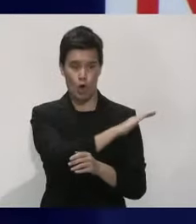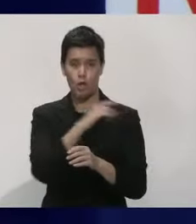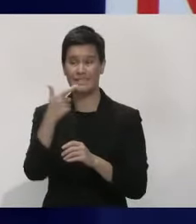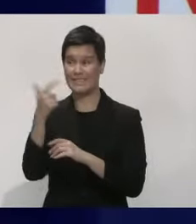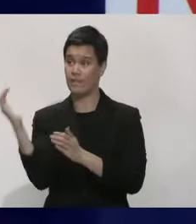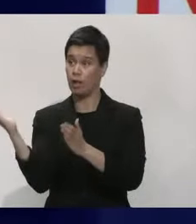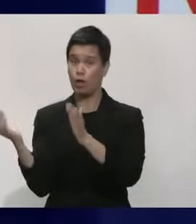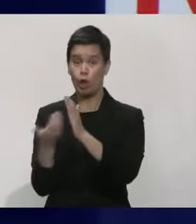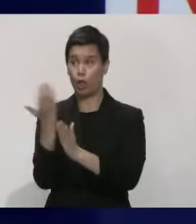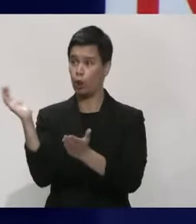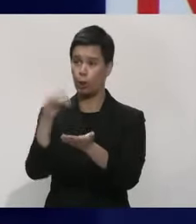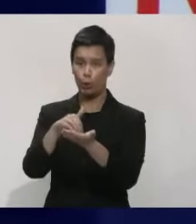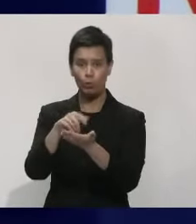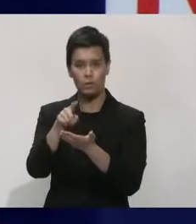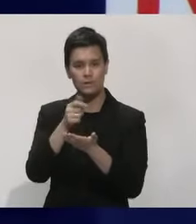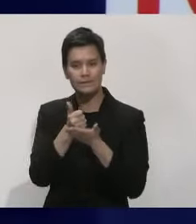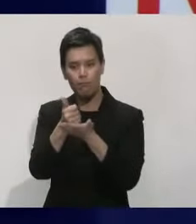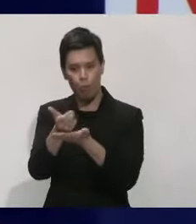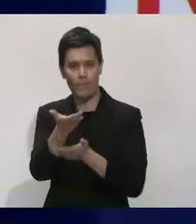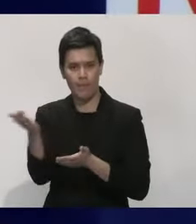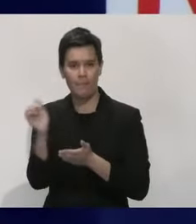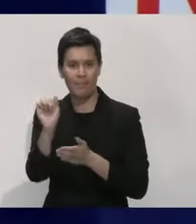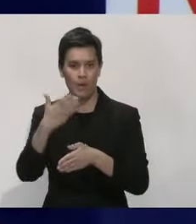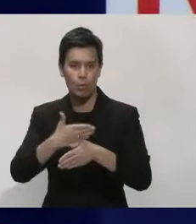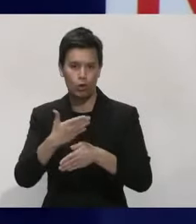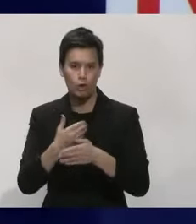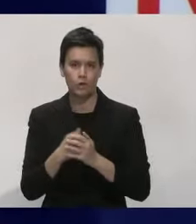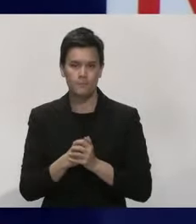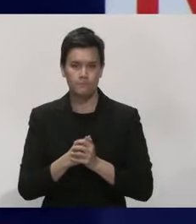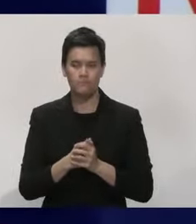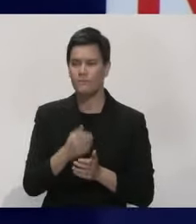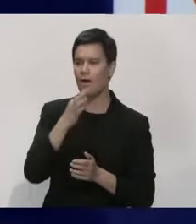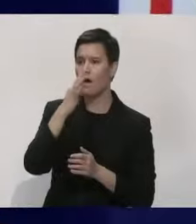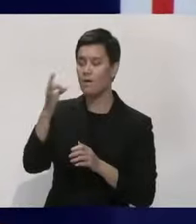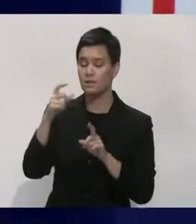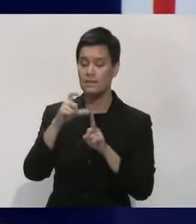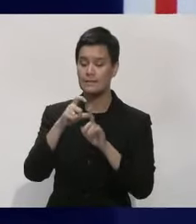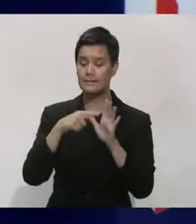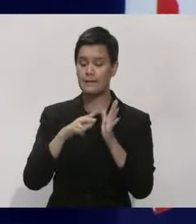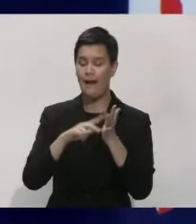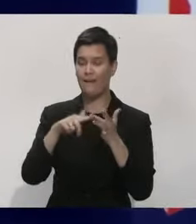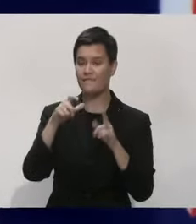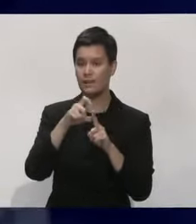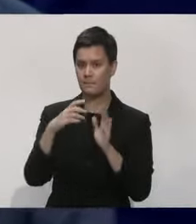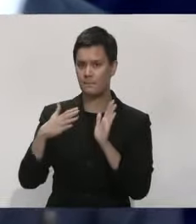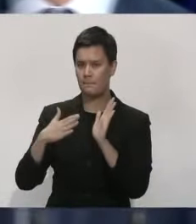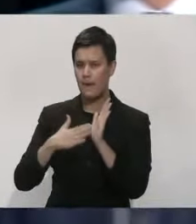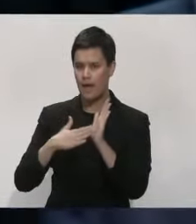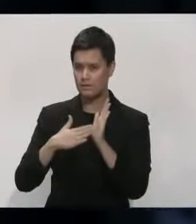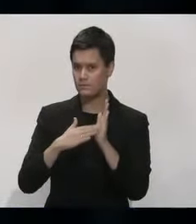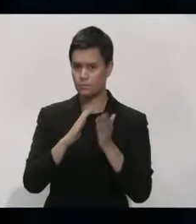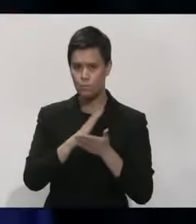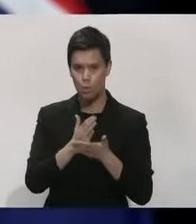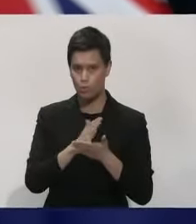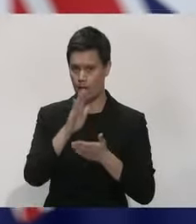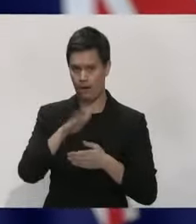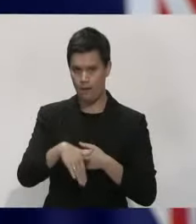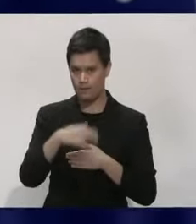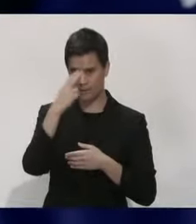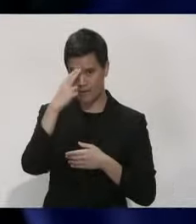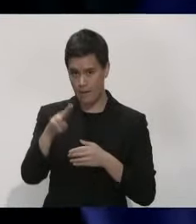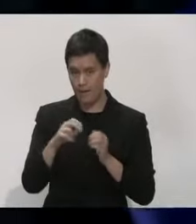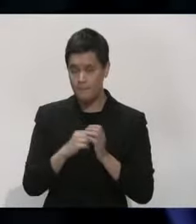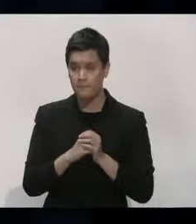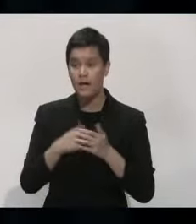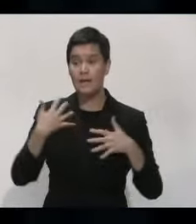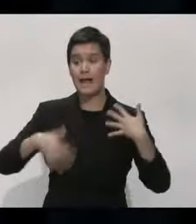and indeed the wider South Island. David Mates has said that if Hagley Hospital building was built on time, the DHB